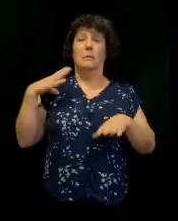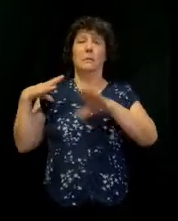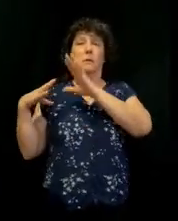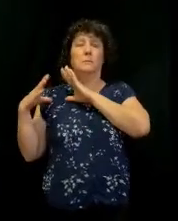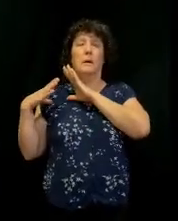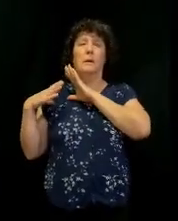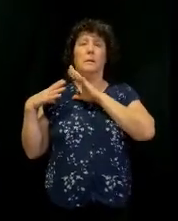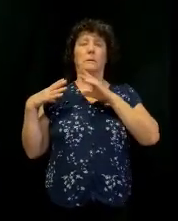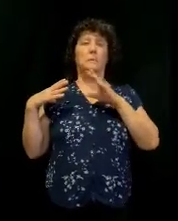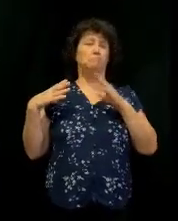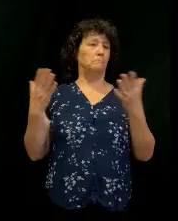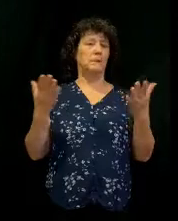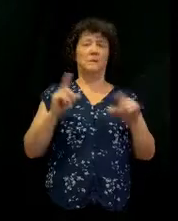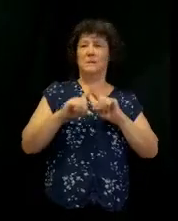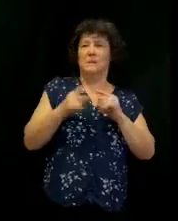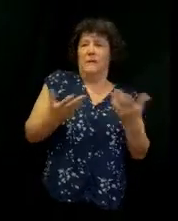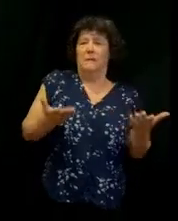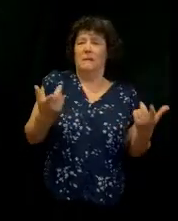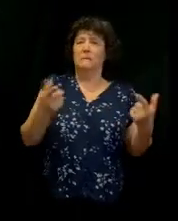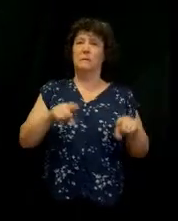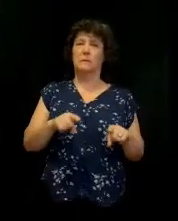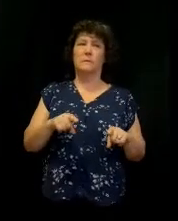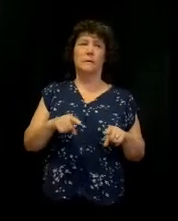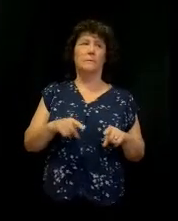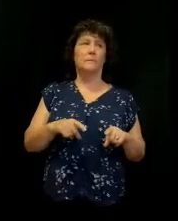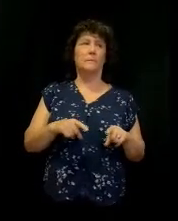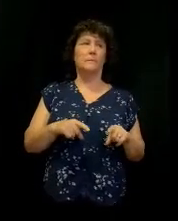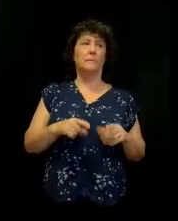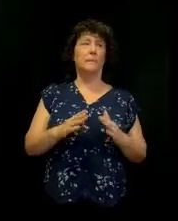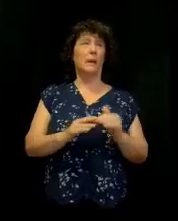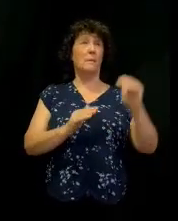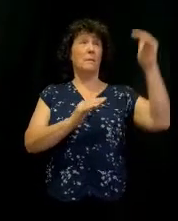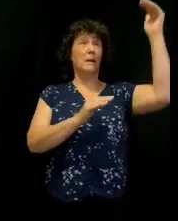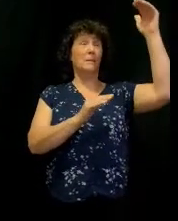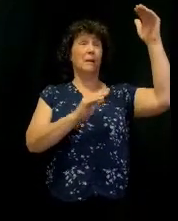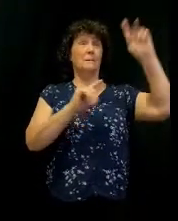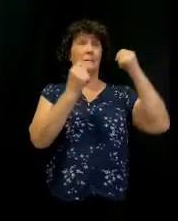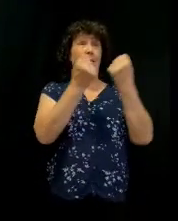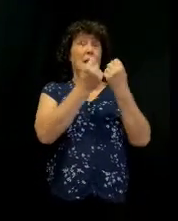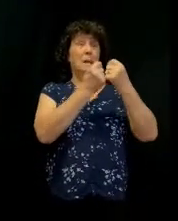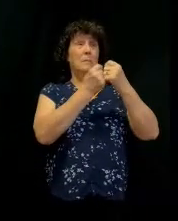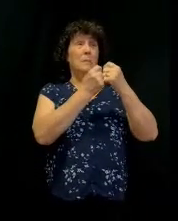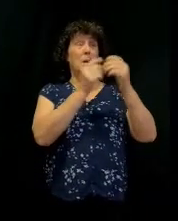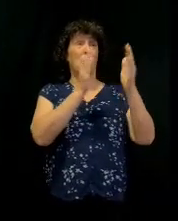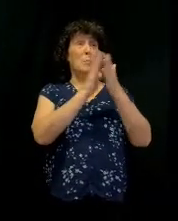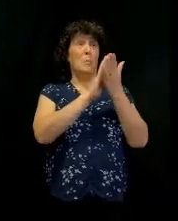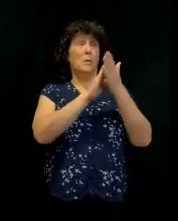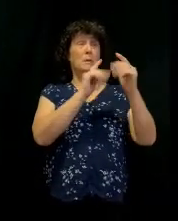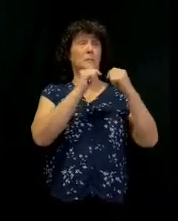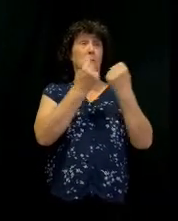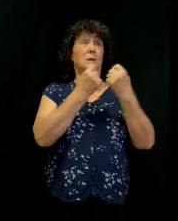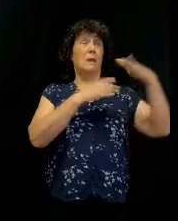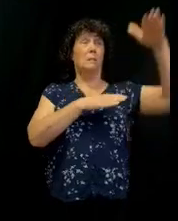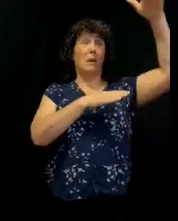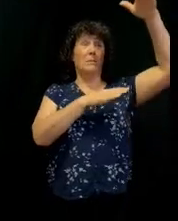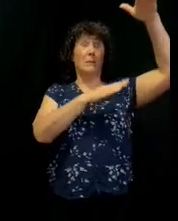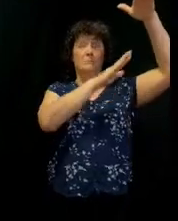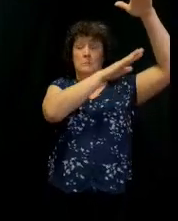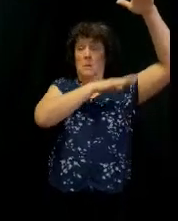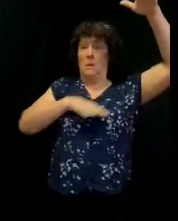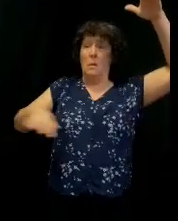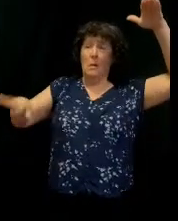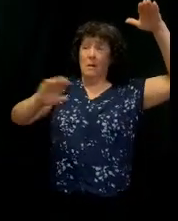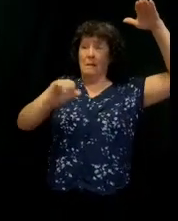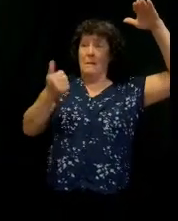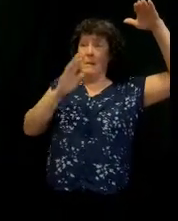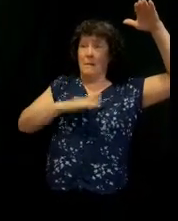right? And you guys are up here, and everybody else is down here, and we have to understand that. Their job on this platform is